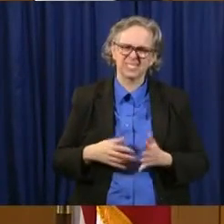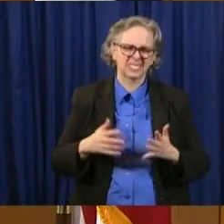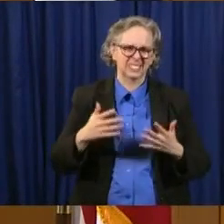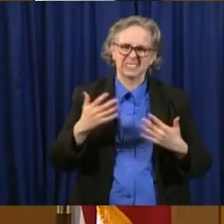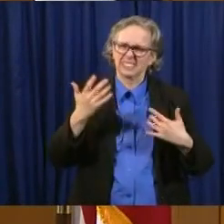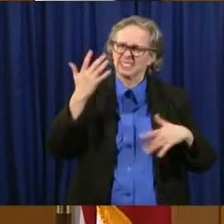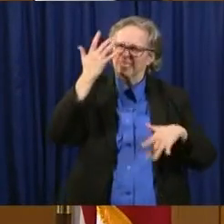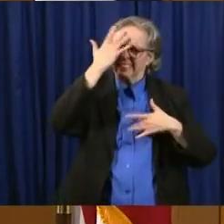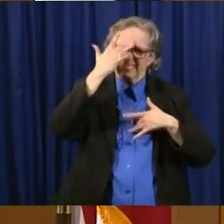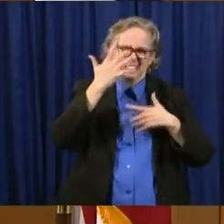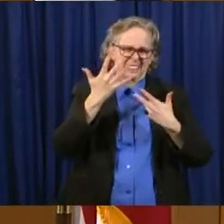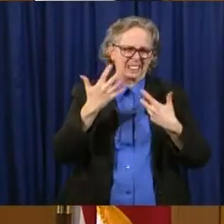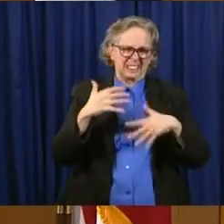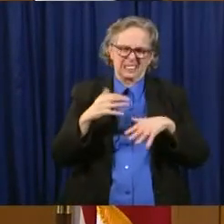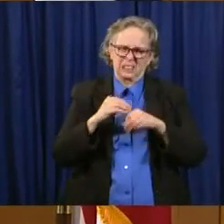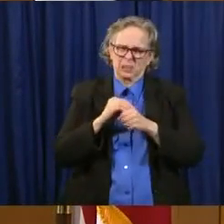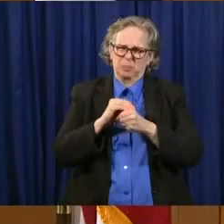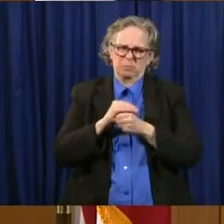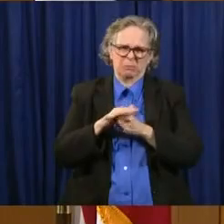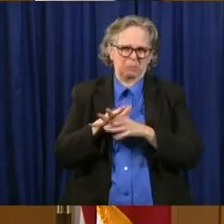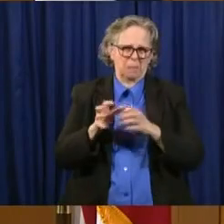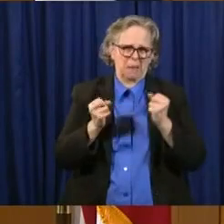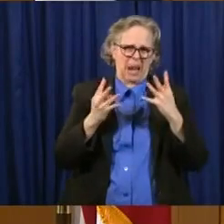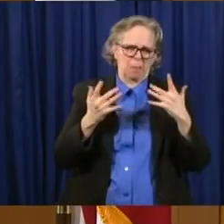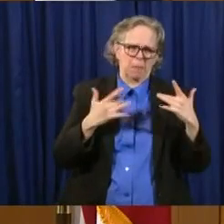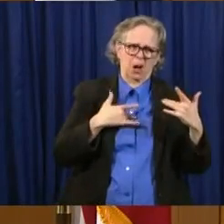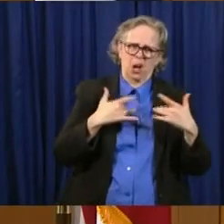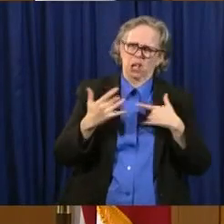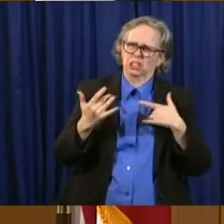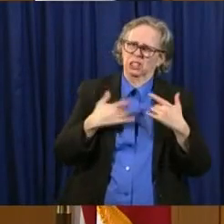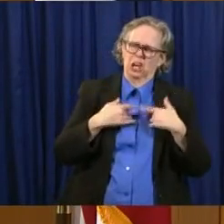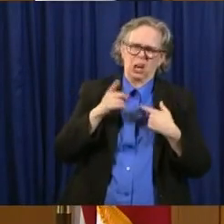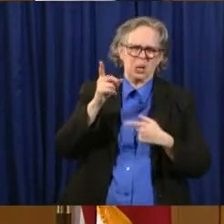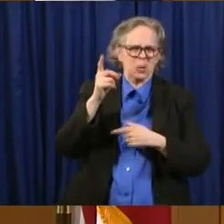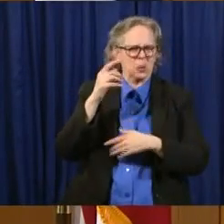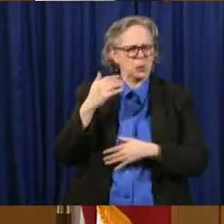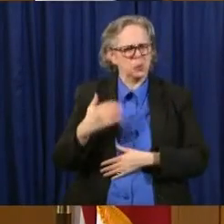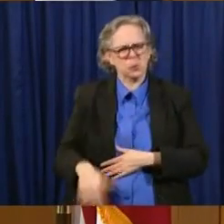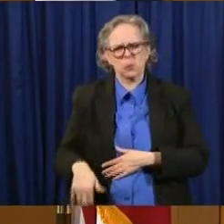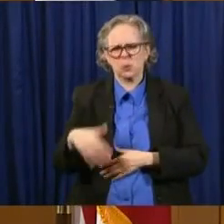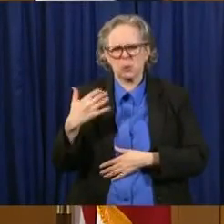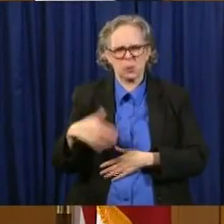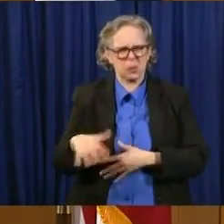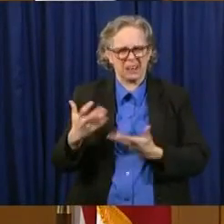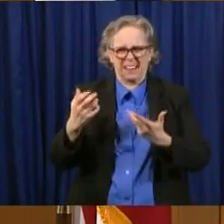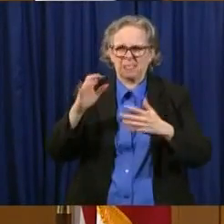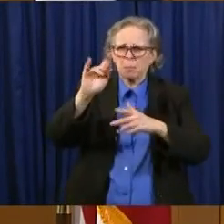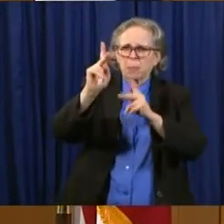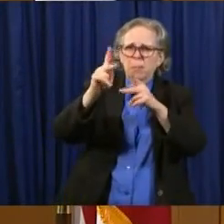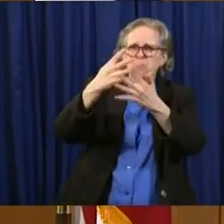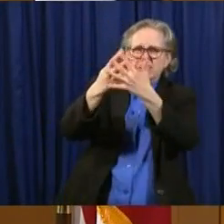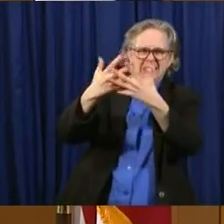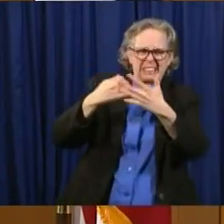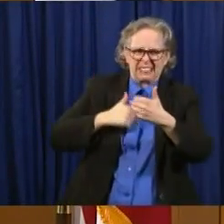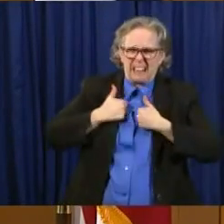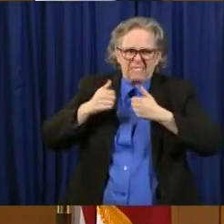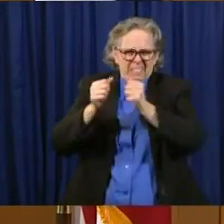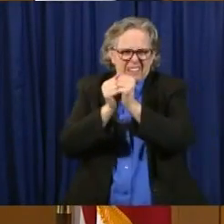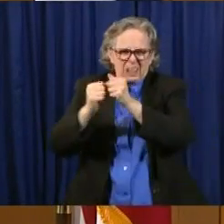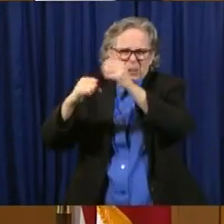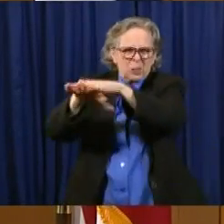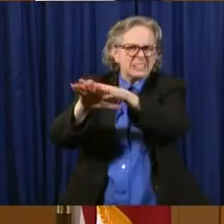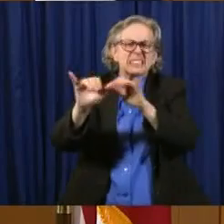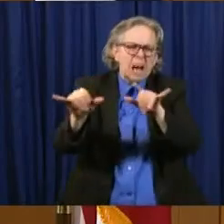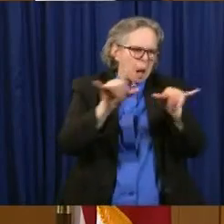lot of things. But we certainly worry about any place where there's congregate living. Uh, we worry about our nursing homes, uh, and we worry about our, our, our